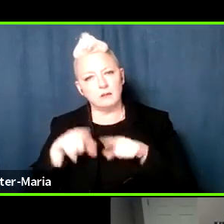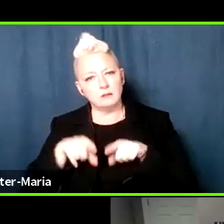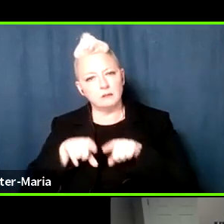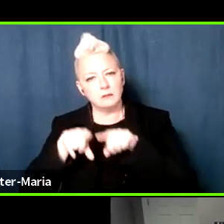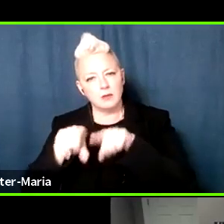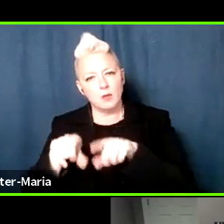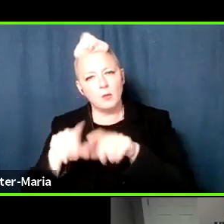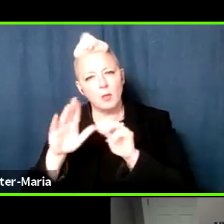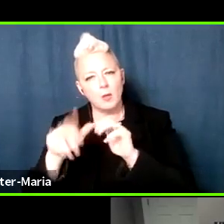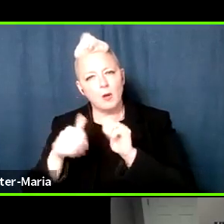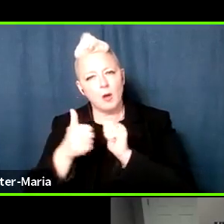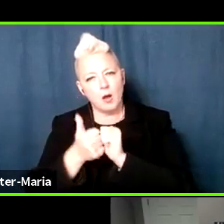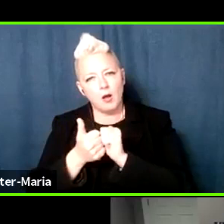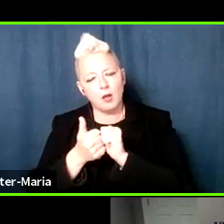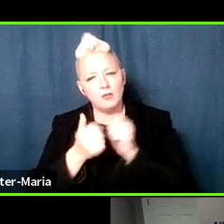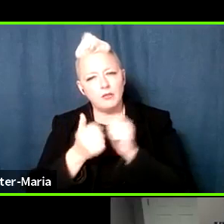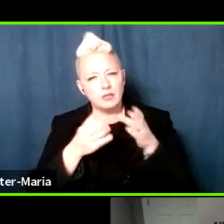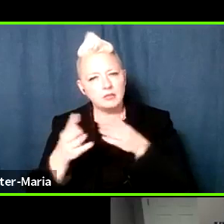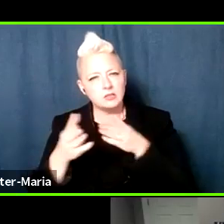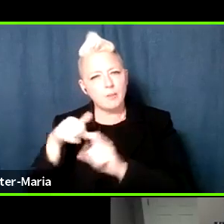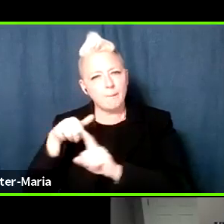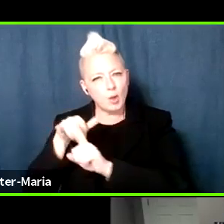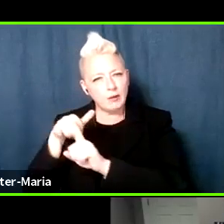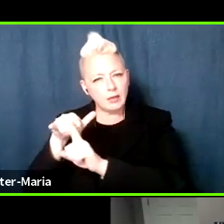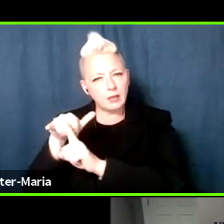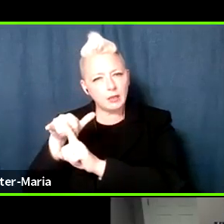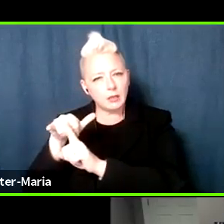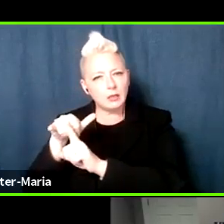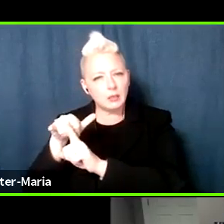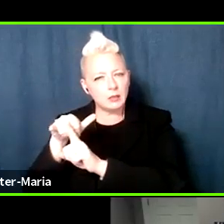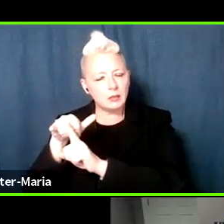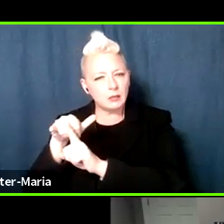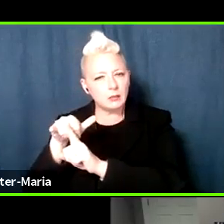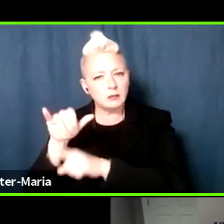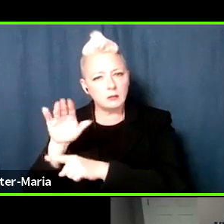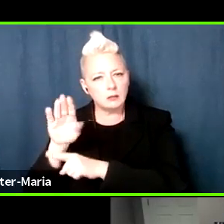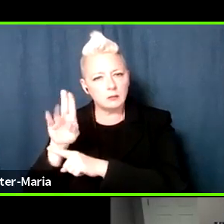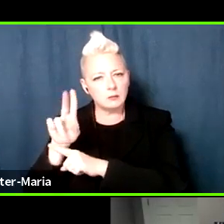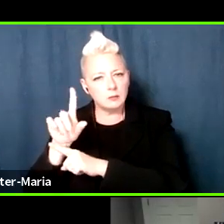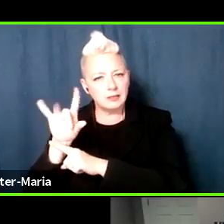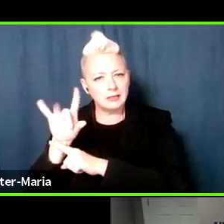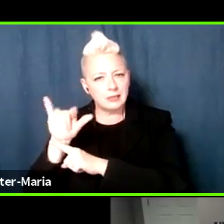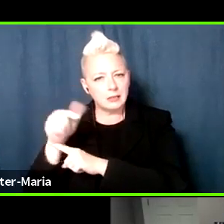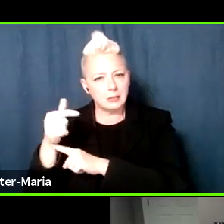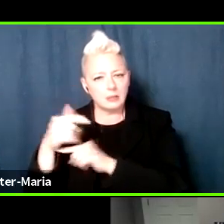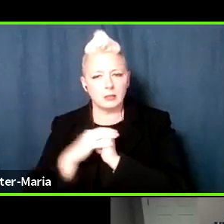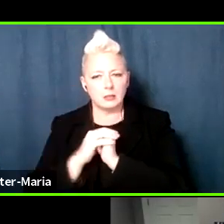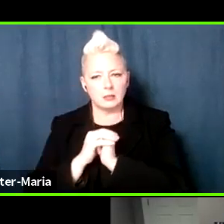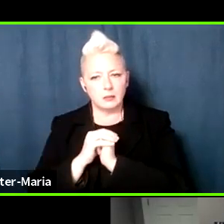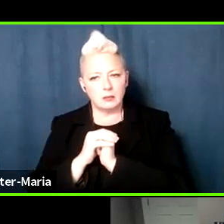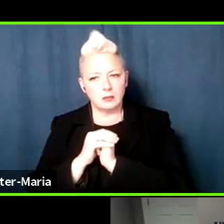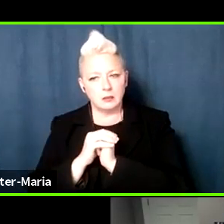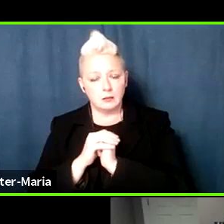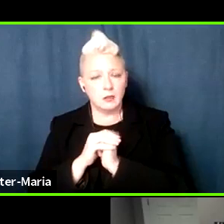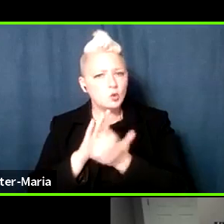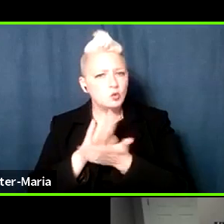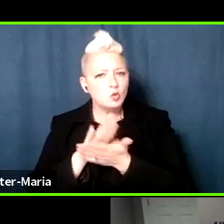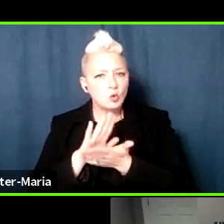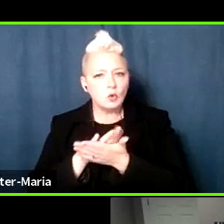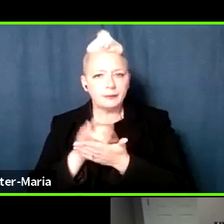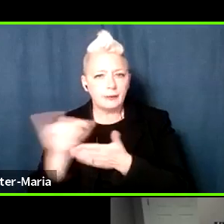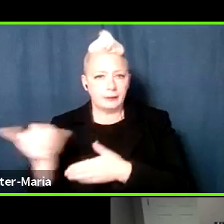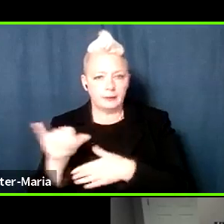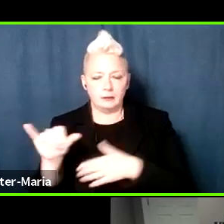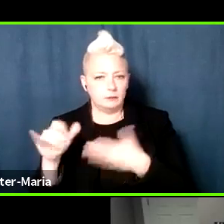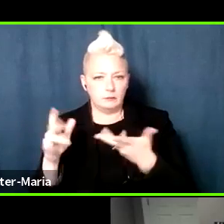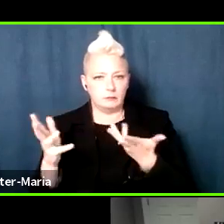know people are working on in terms of bullying, because it, it, in school, it can very much be one in the same. I mean, when we were